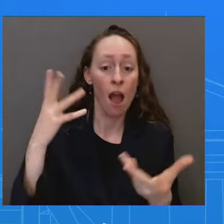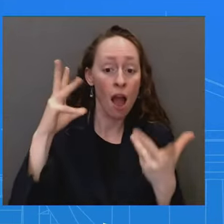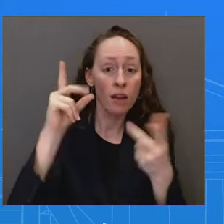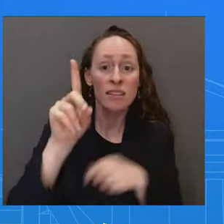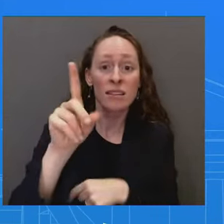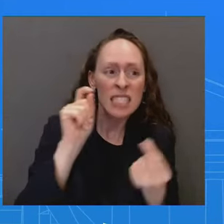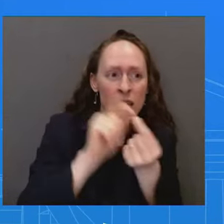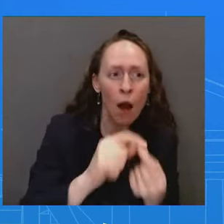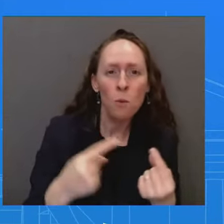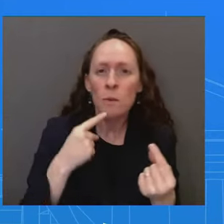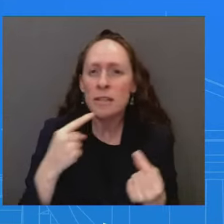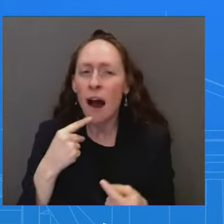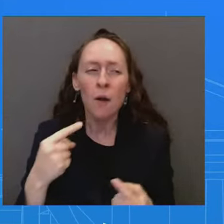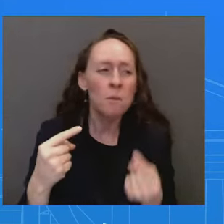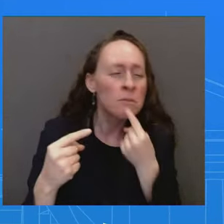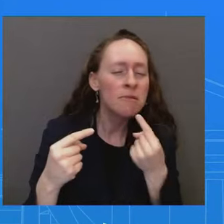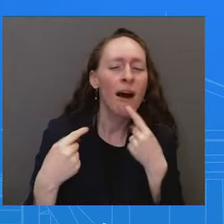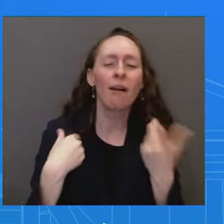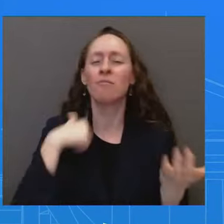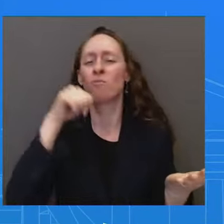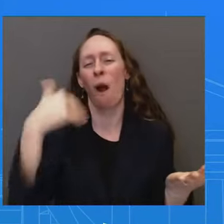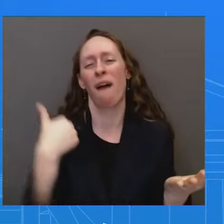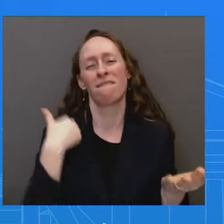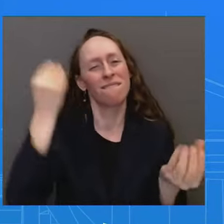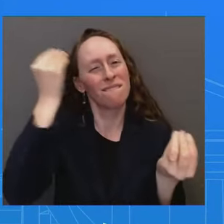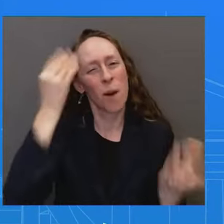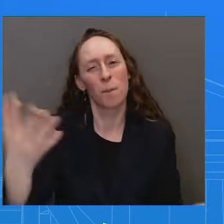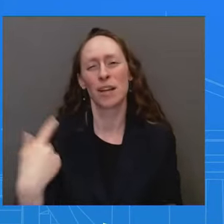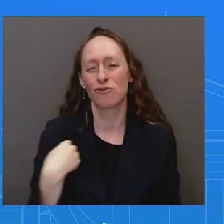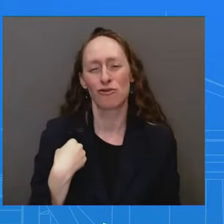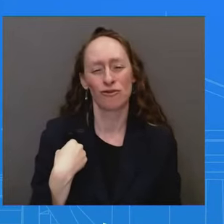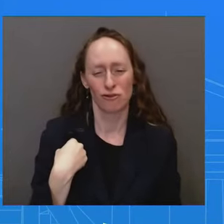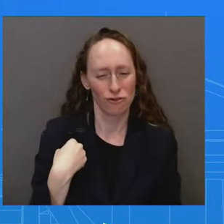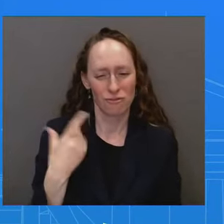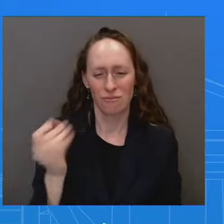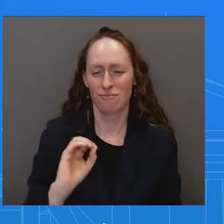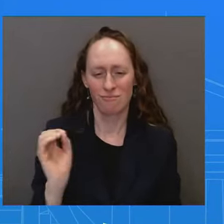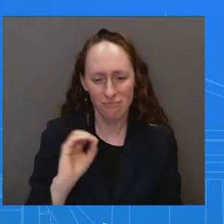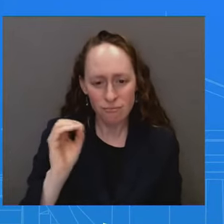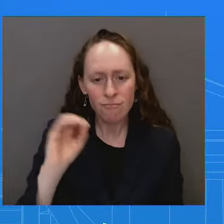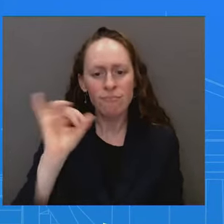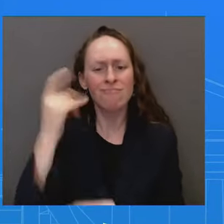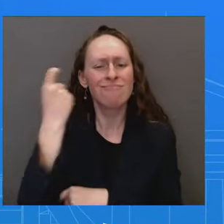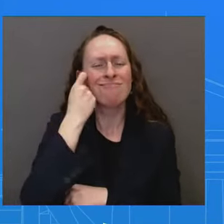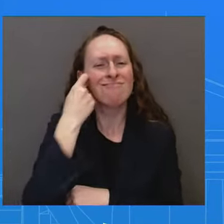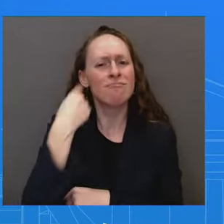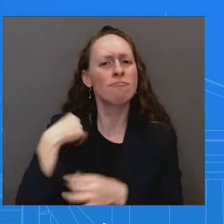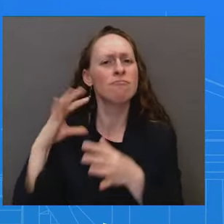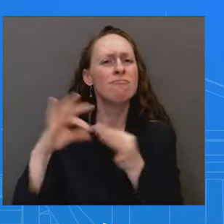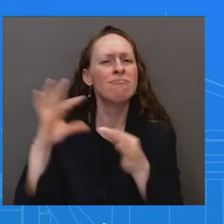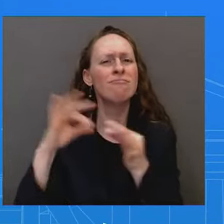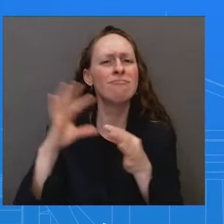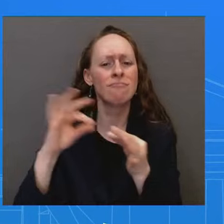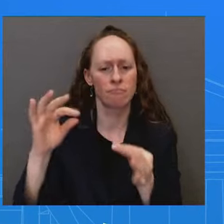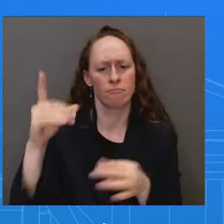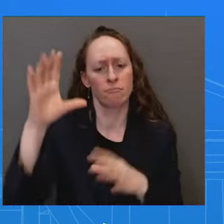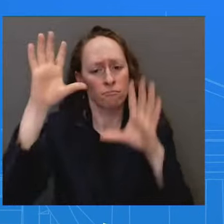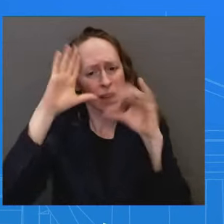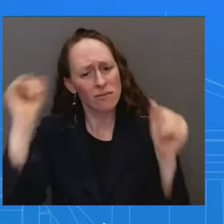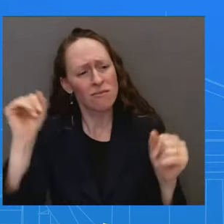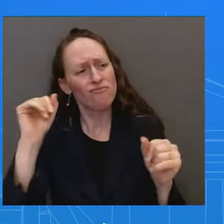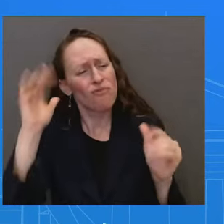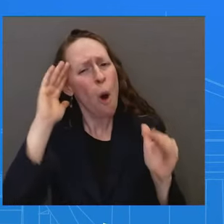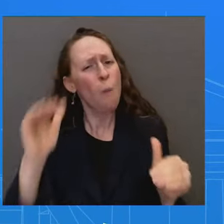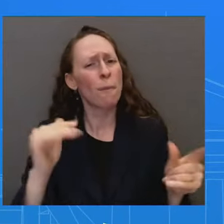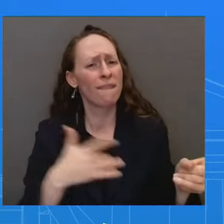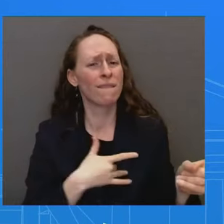moments ago at the top of this briefing, the President obviously wishes, uh, the Secretary, well and hopes he has a speedy recovery and wants to see him back, obviously